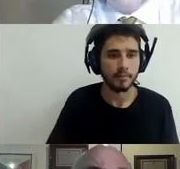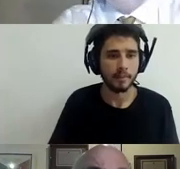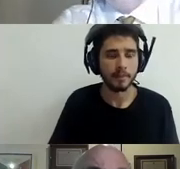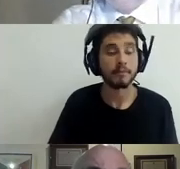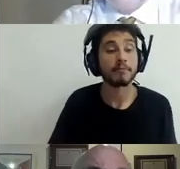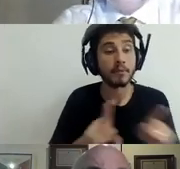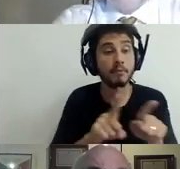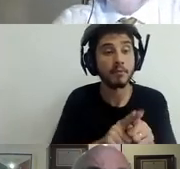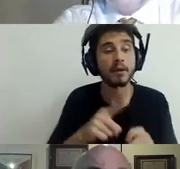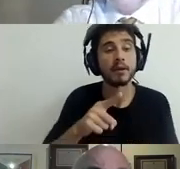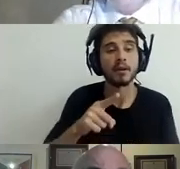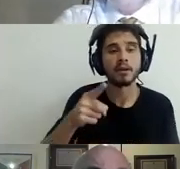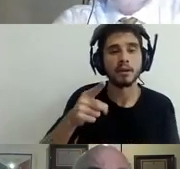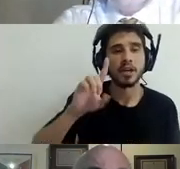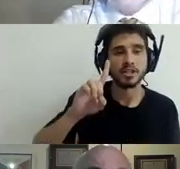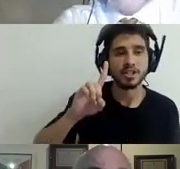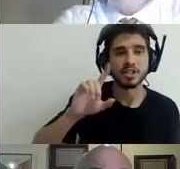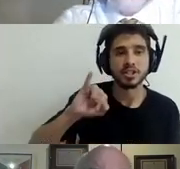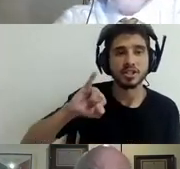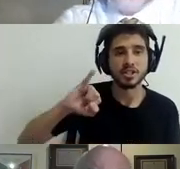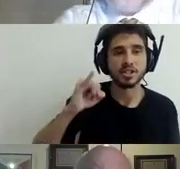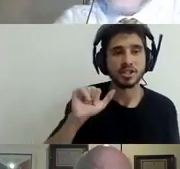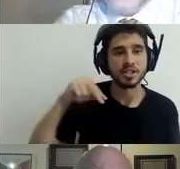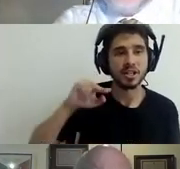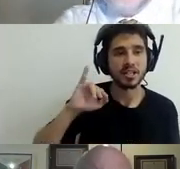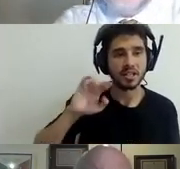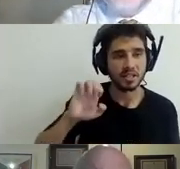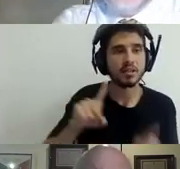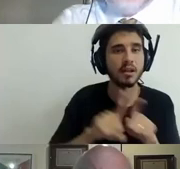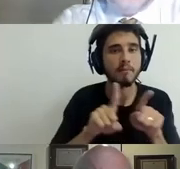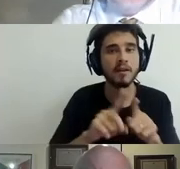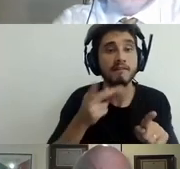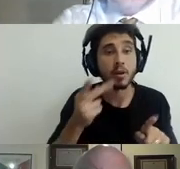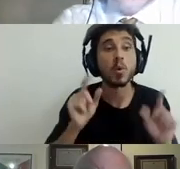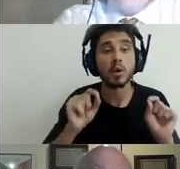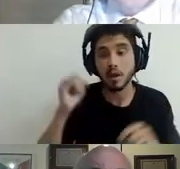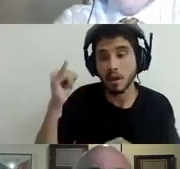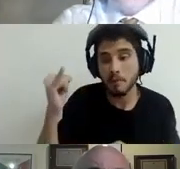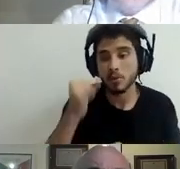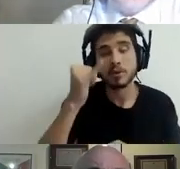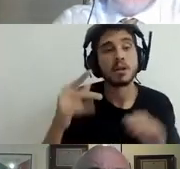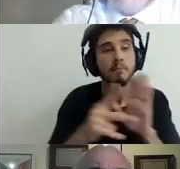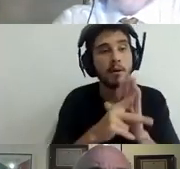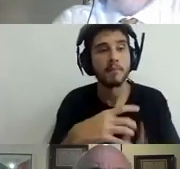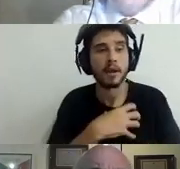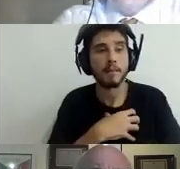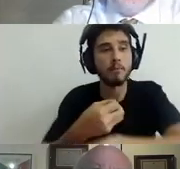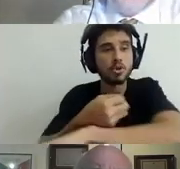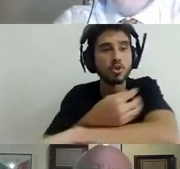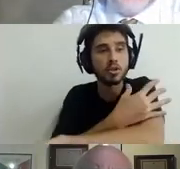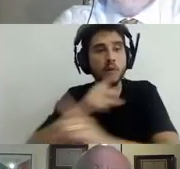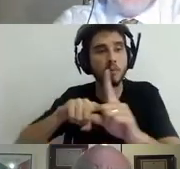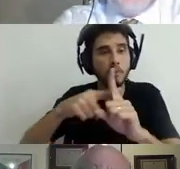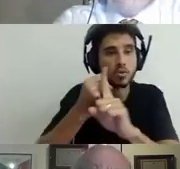the social and emotional significance of schooling. When students left school,